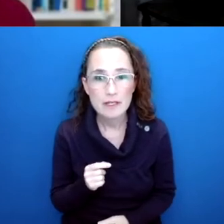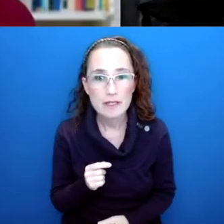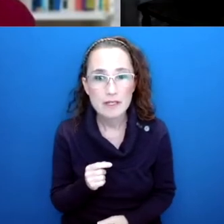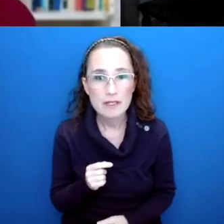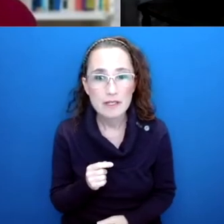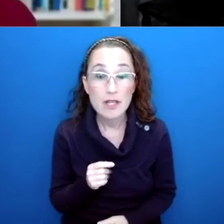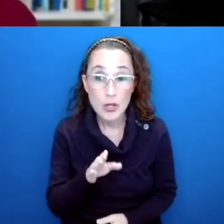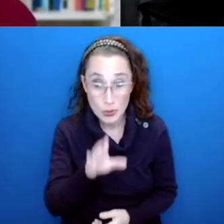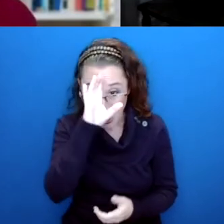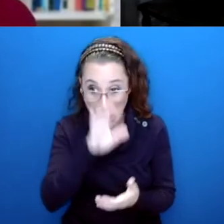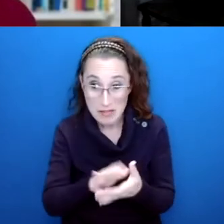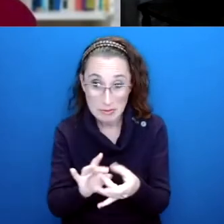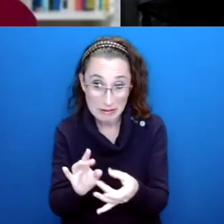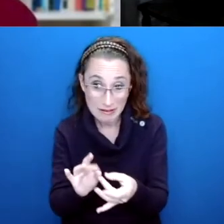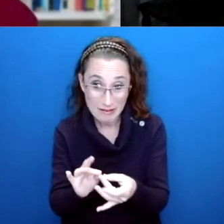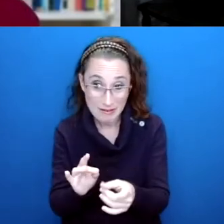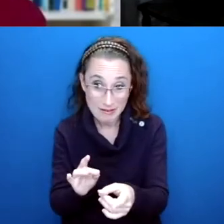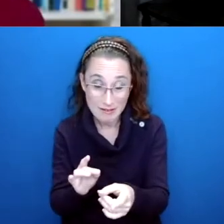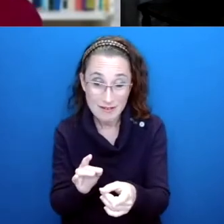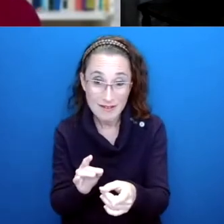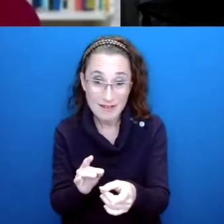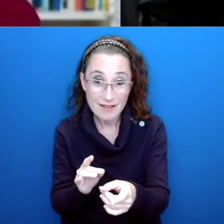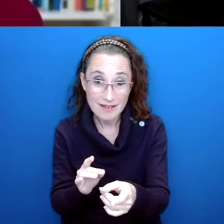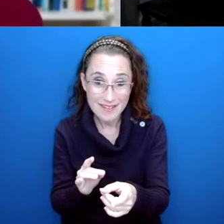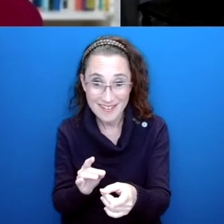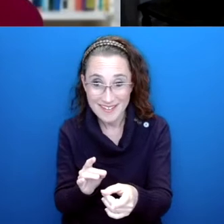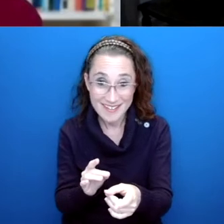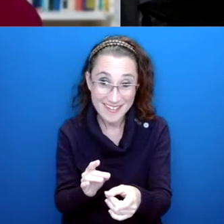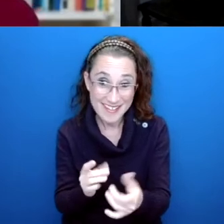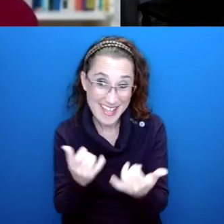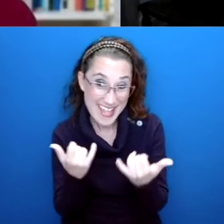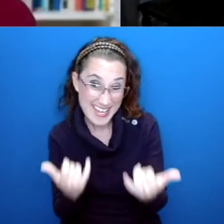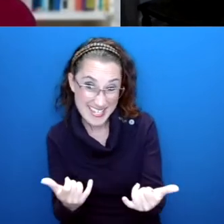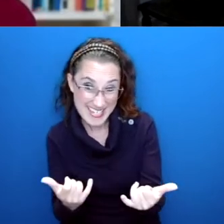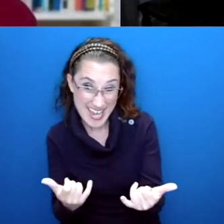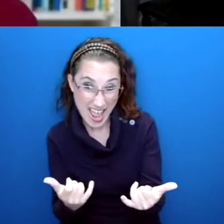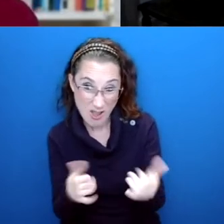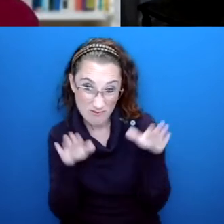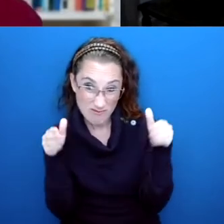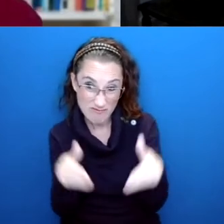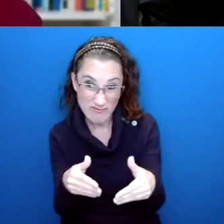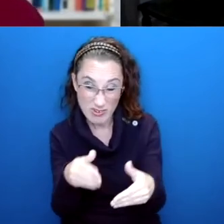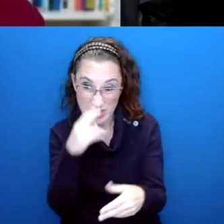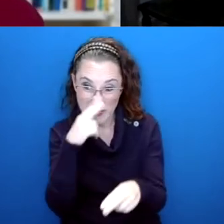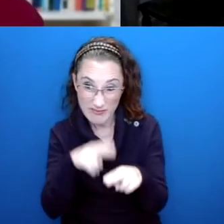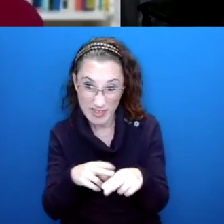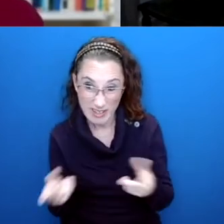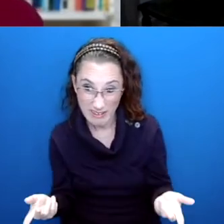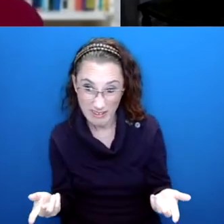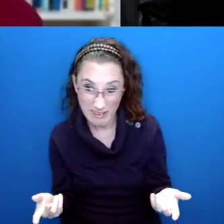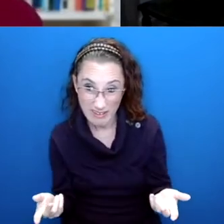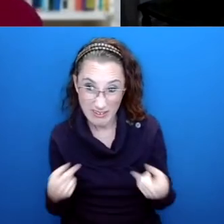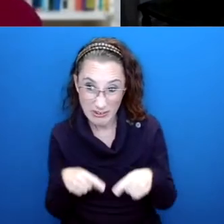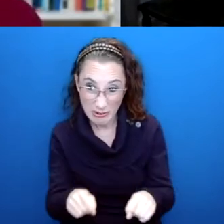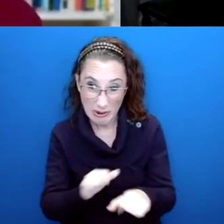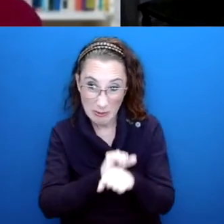your husband was saying, you know, is now really the time to study fun with it with a global pandemic. But